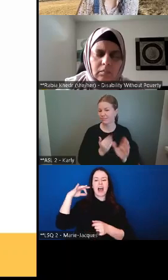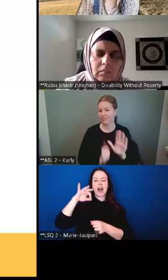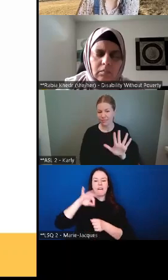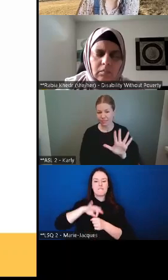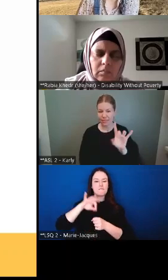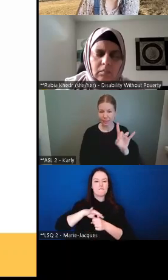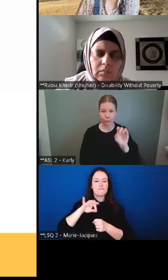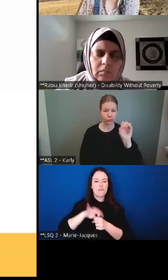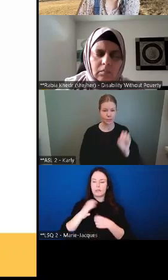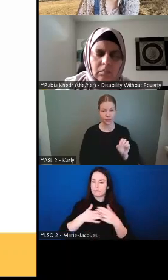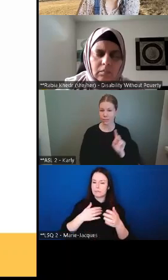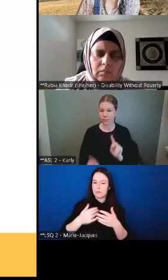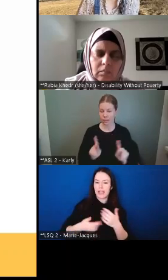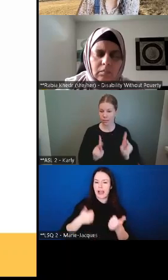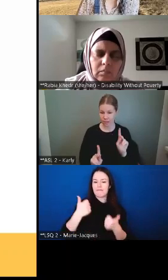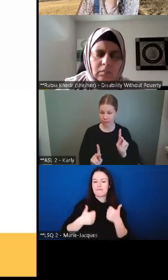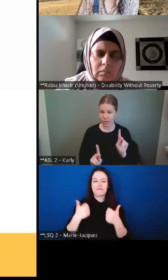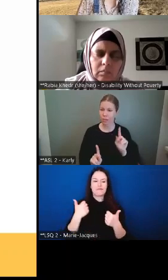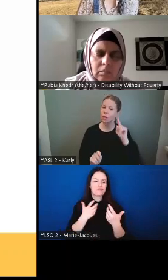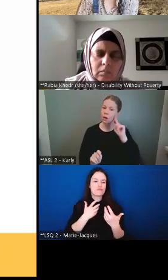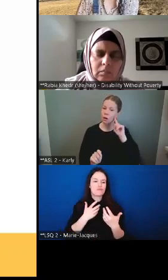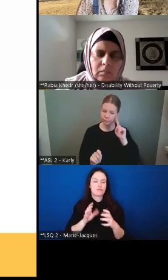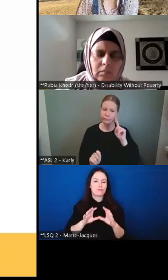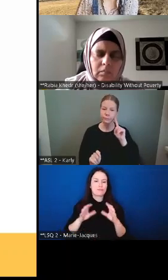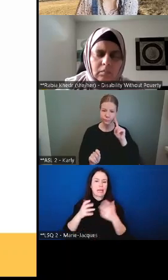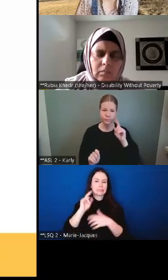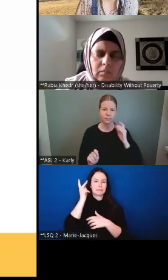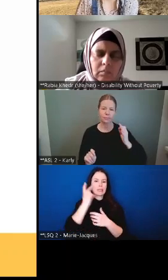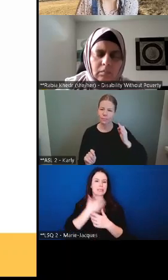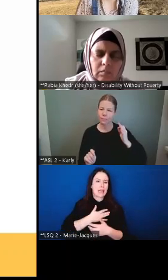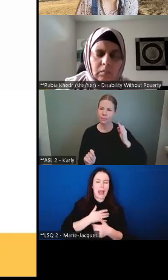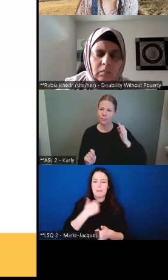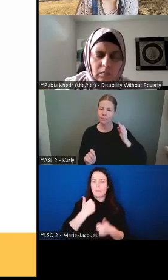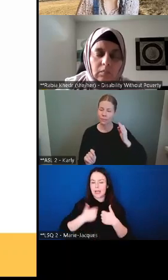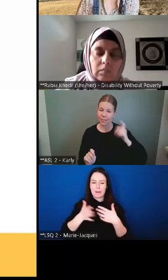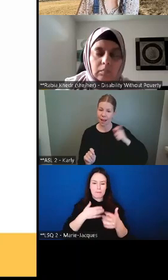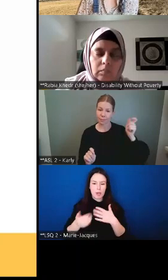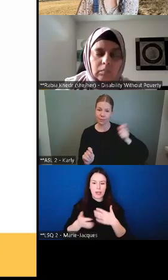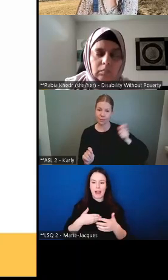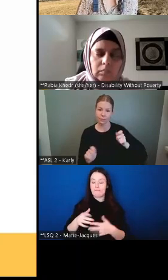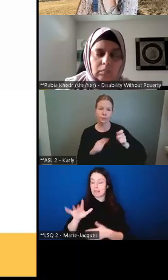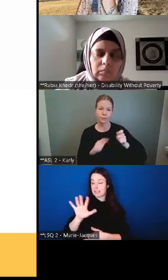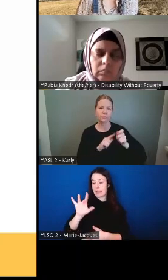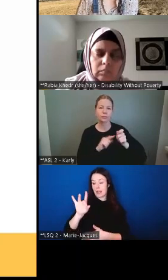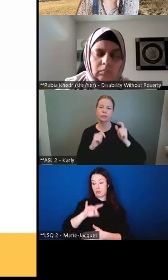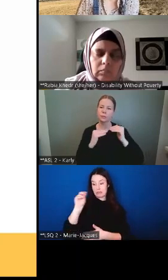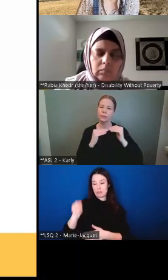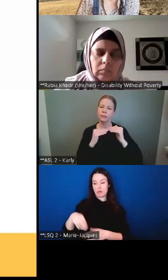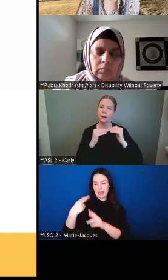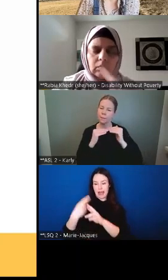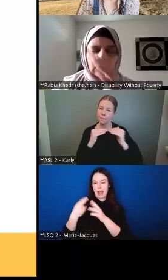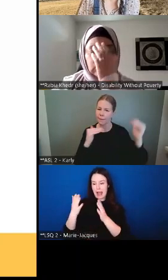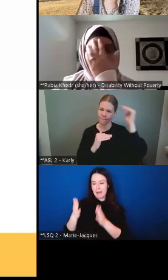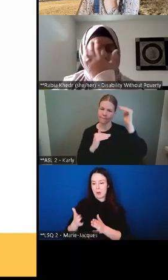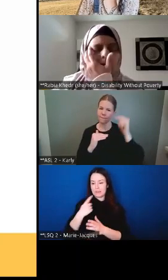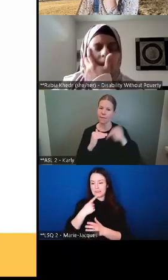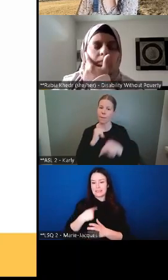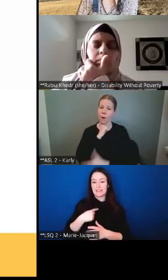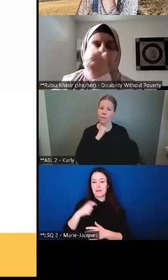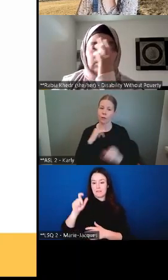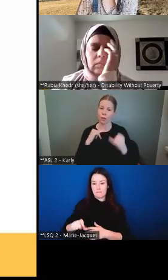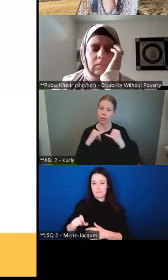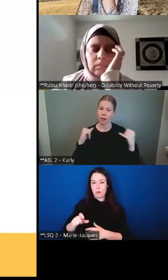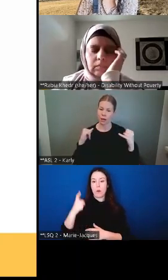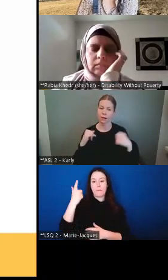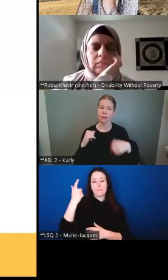believed that the benefit should be above the poverty line 31 believed it should be